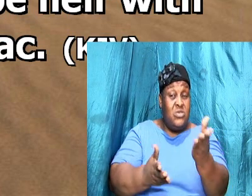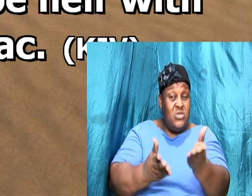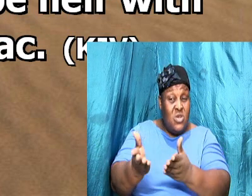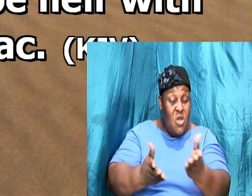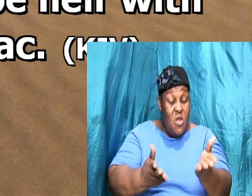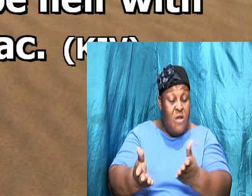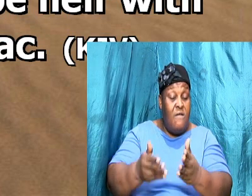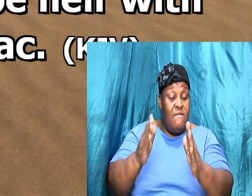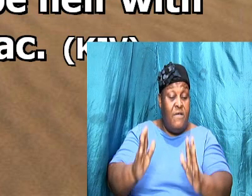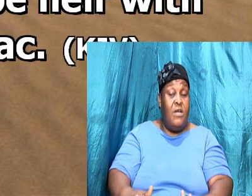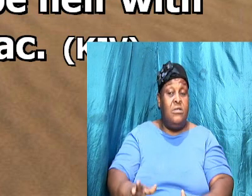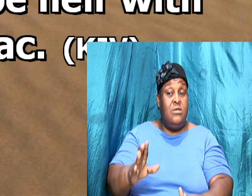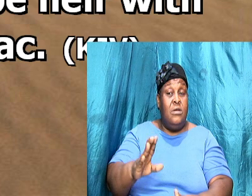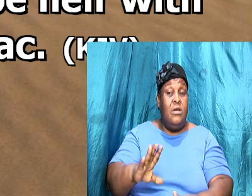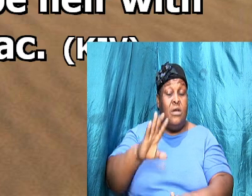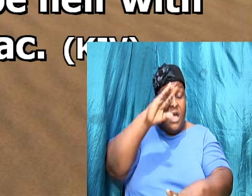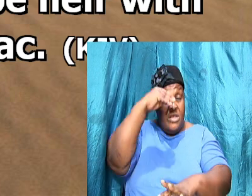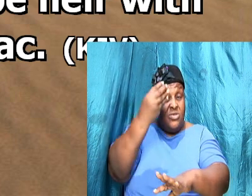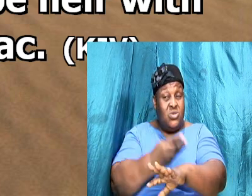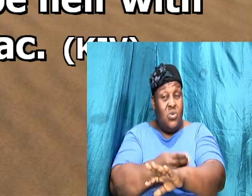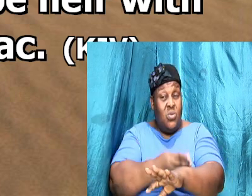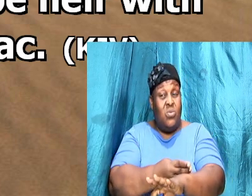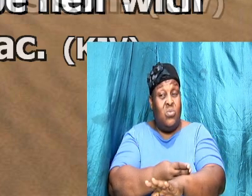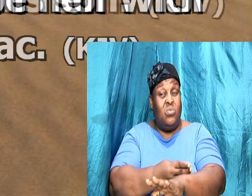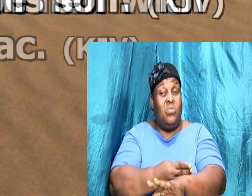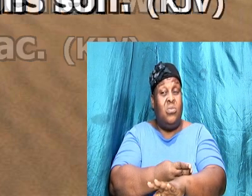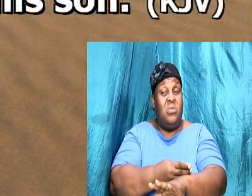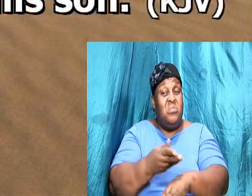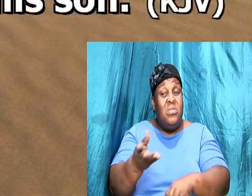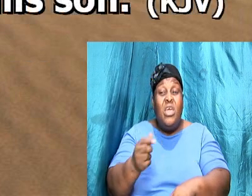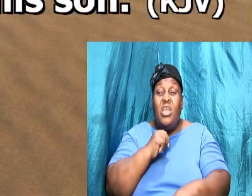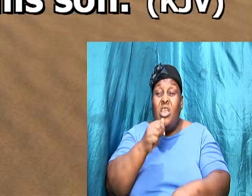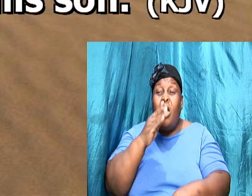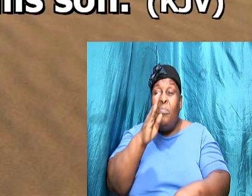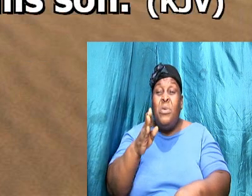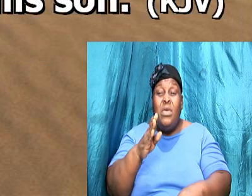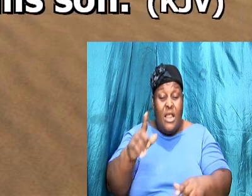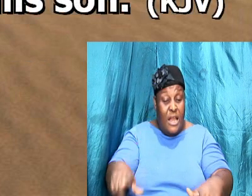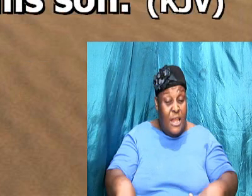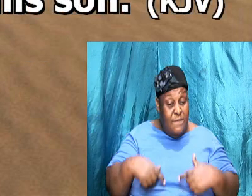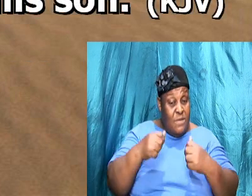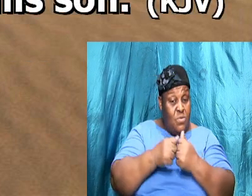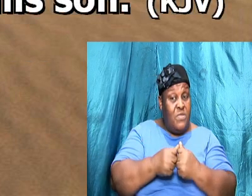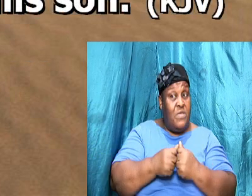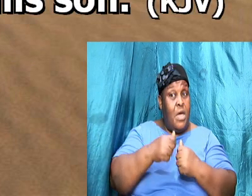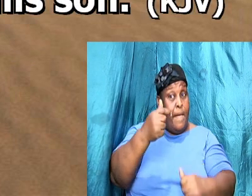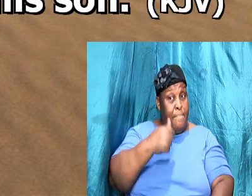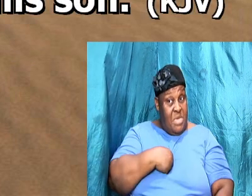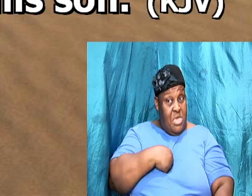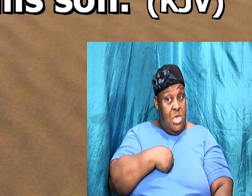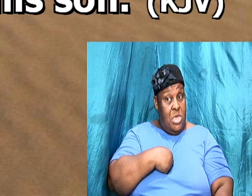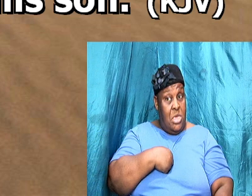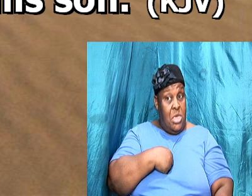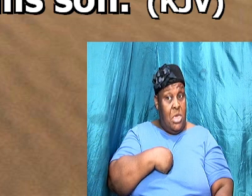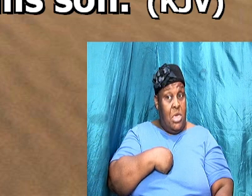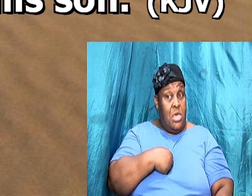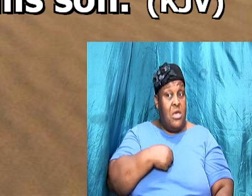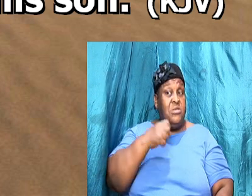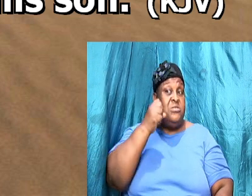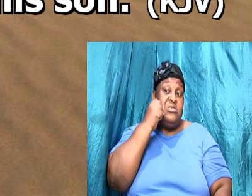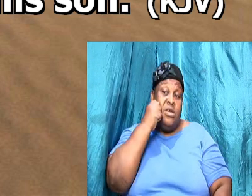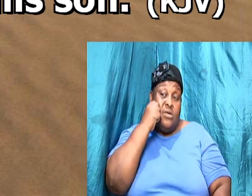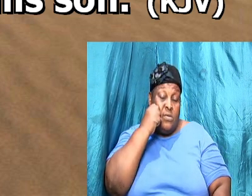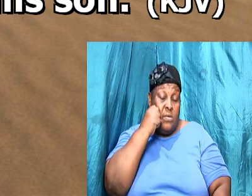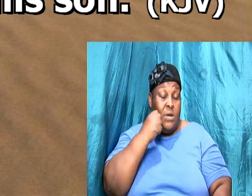shall not be here with my son even with Isaac and the thing was very grievous to